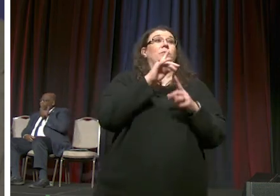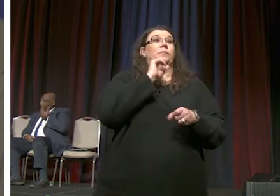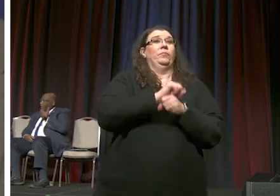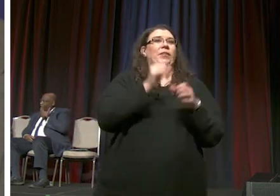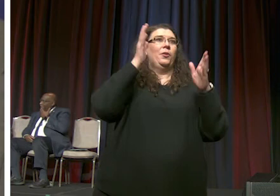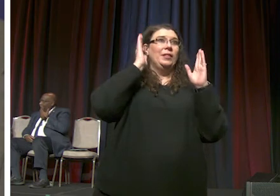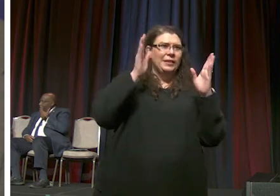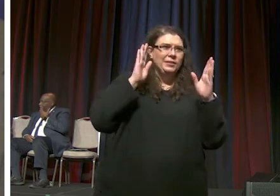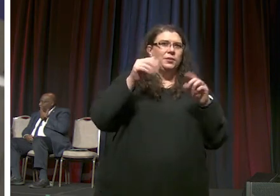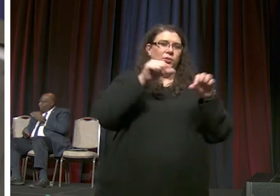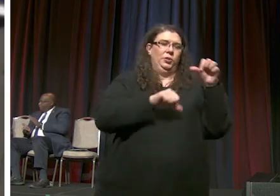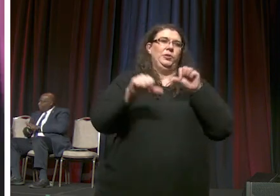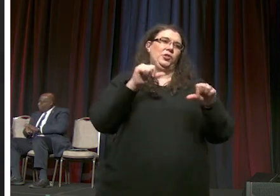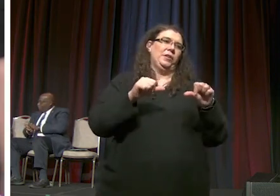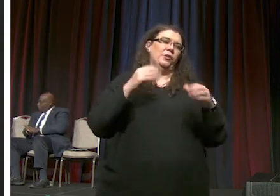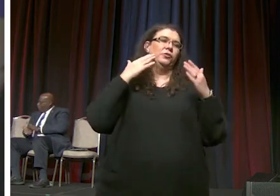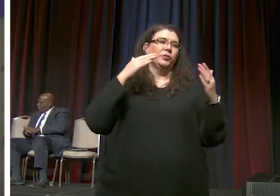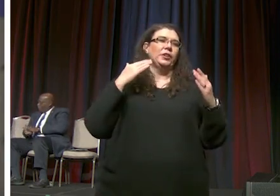thank you